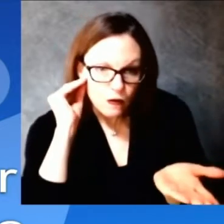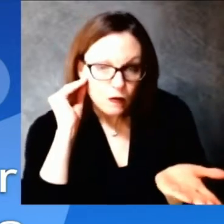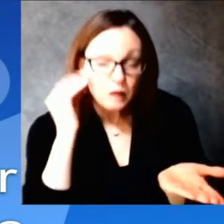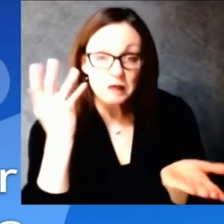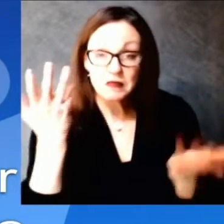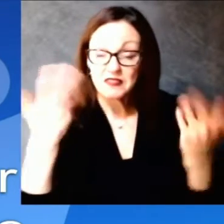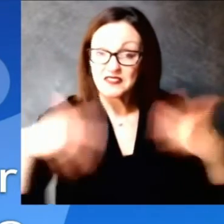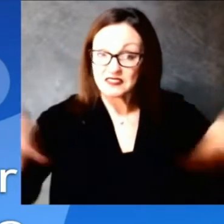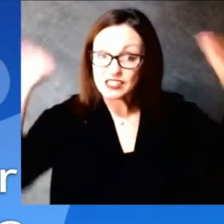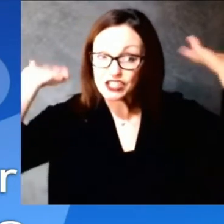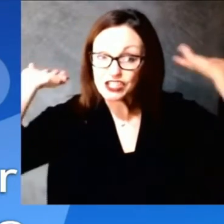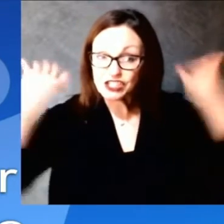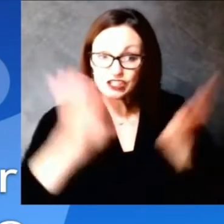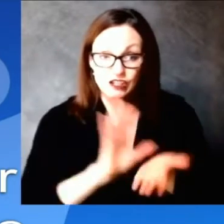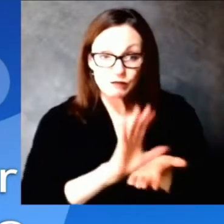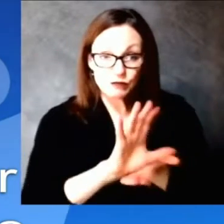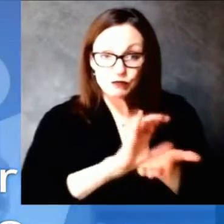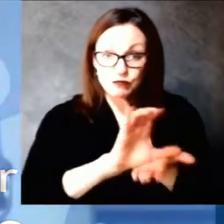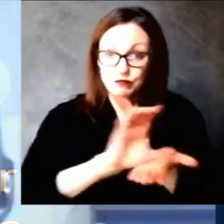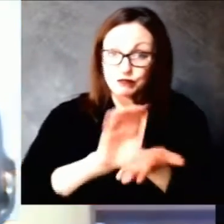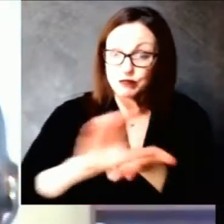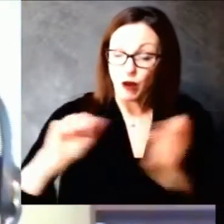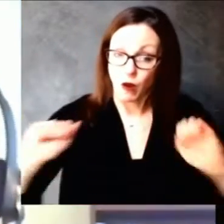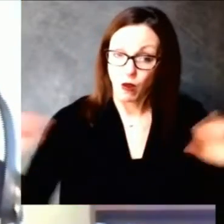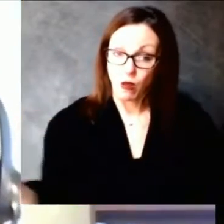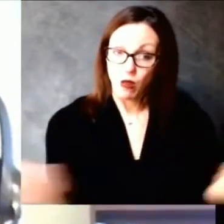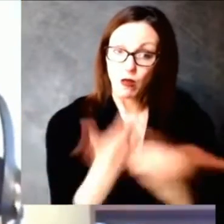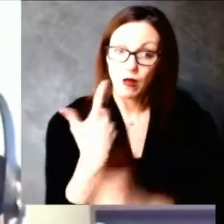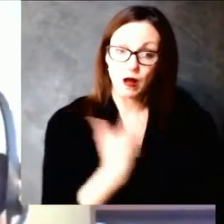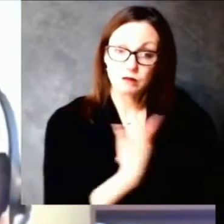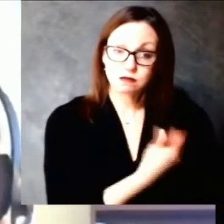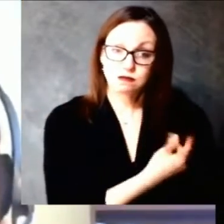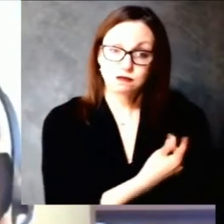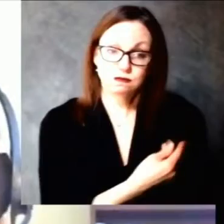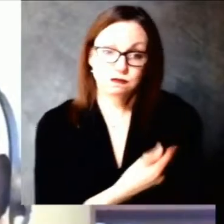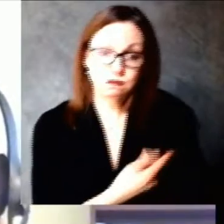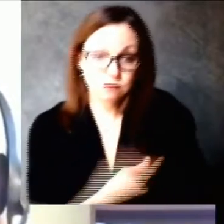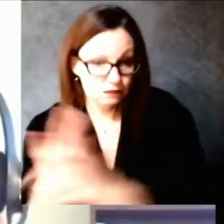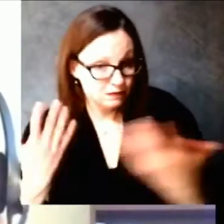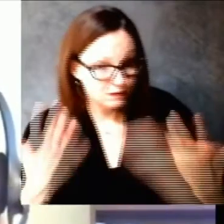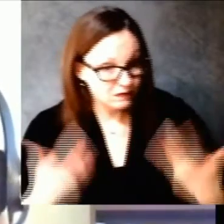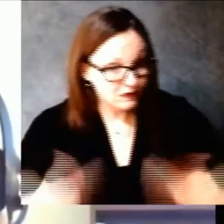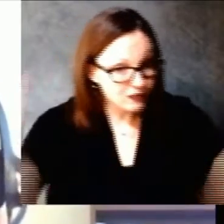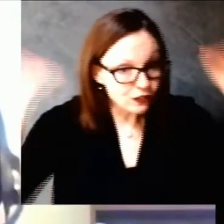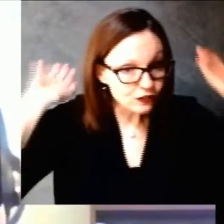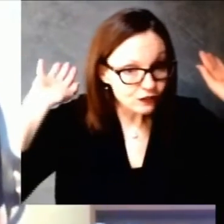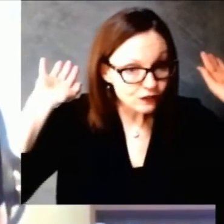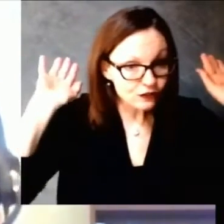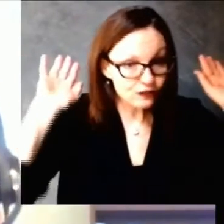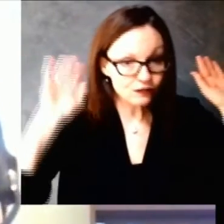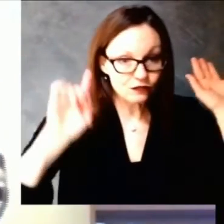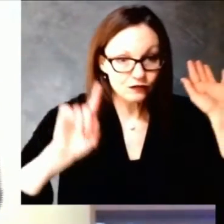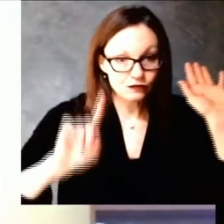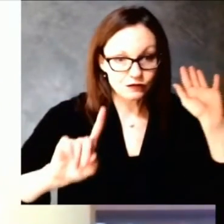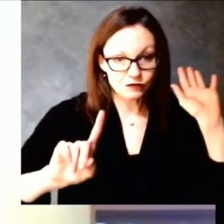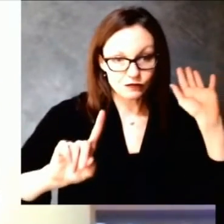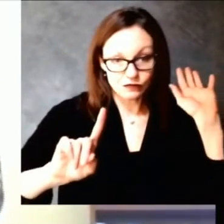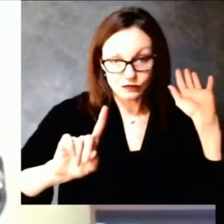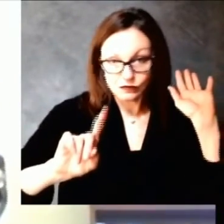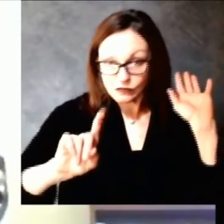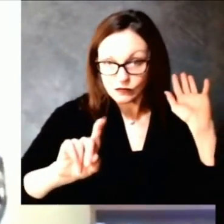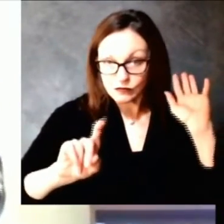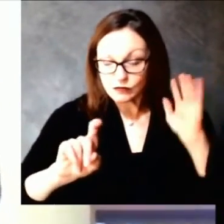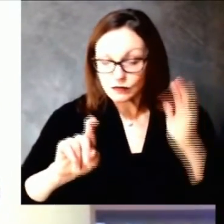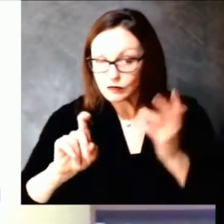yeah um dr schauer i don't know if you have the latest data on how many um we have vaccinated i know we are